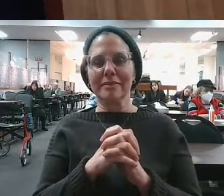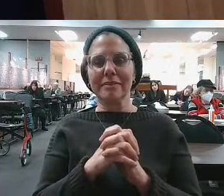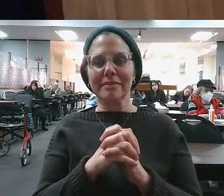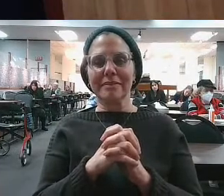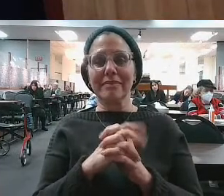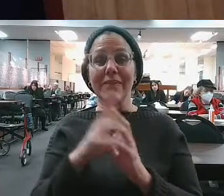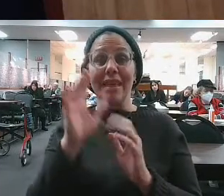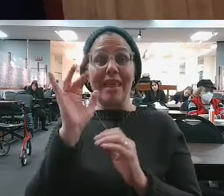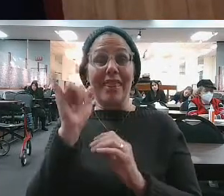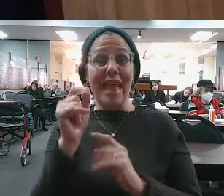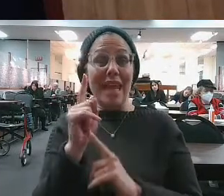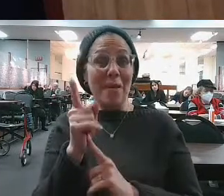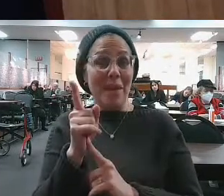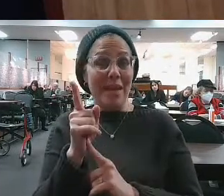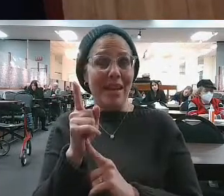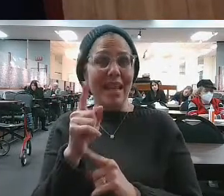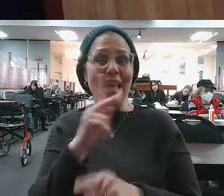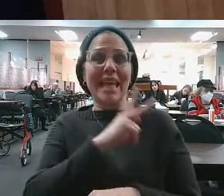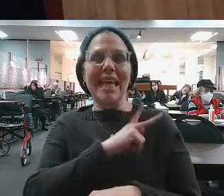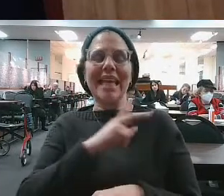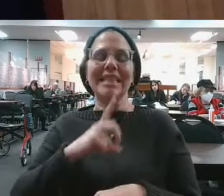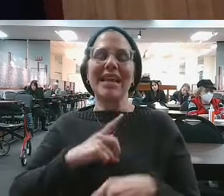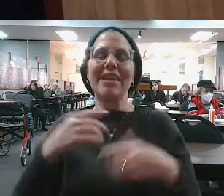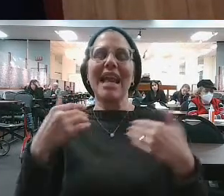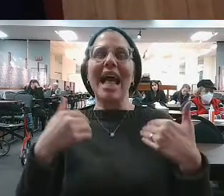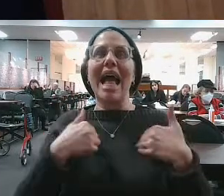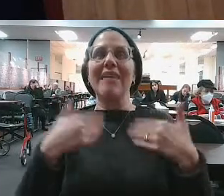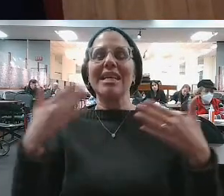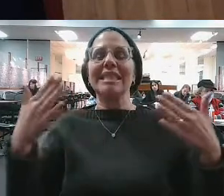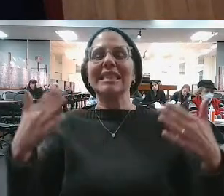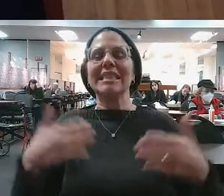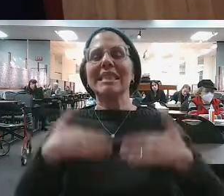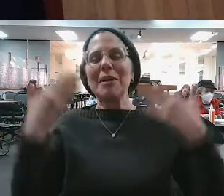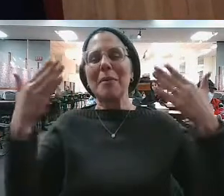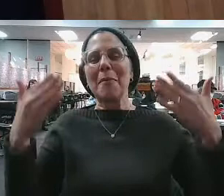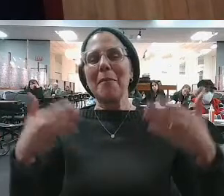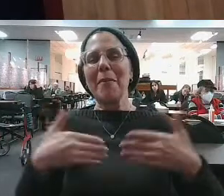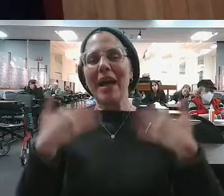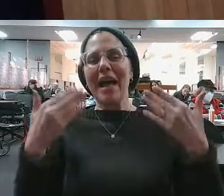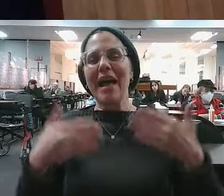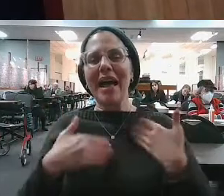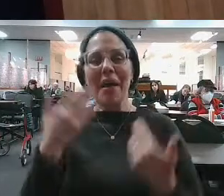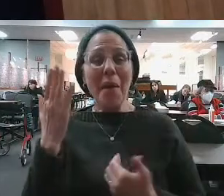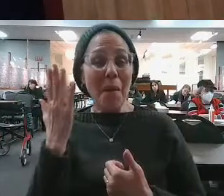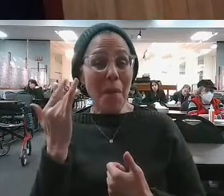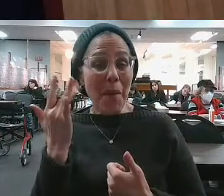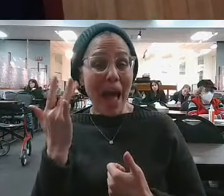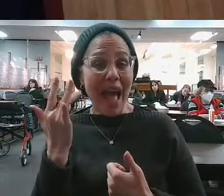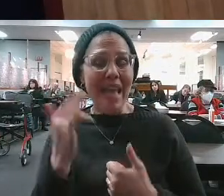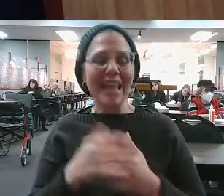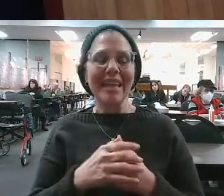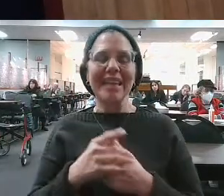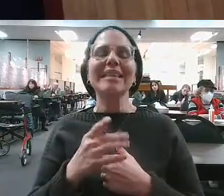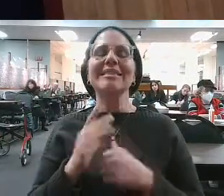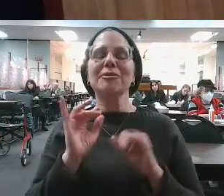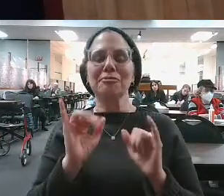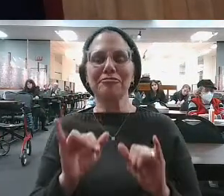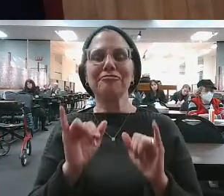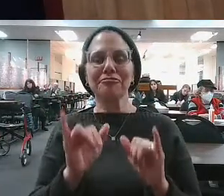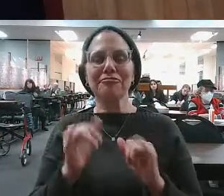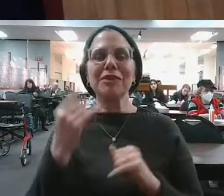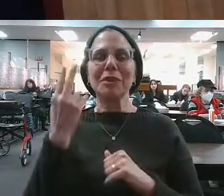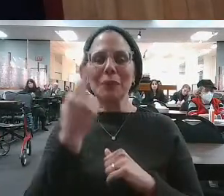So in that moment, again, David HaMelech had incredible simcha. Why did he have incredible simcha? Because he realized that even